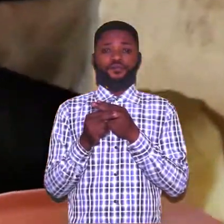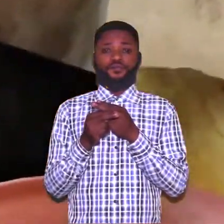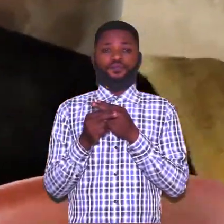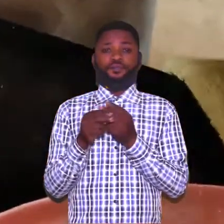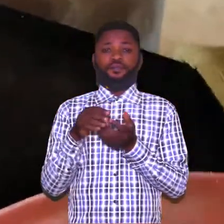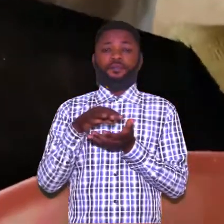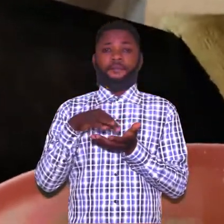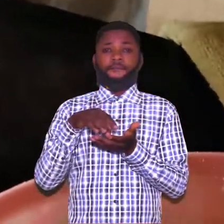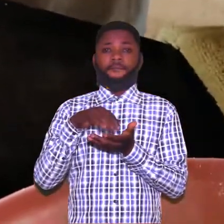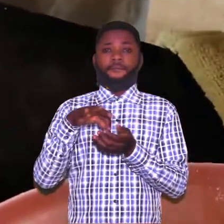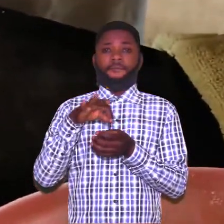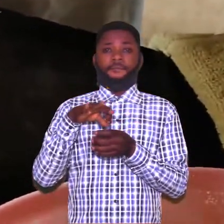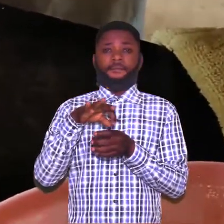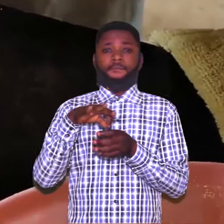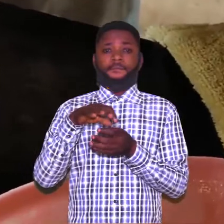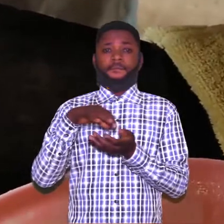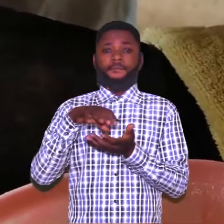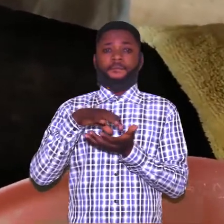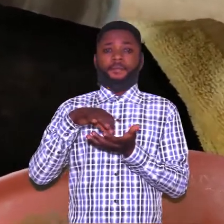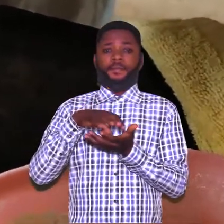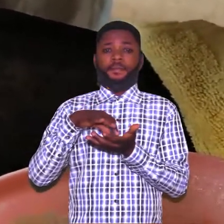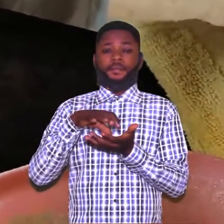are-cut sauce.